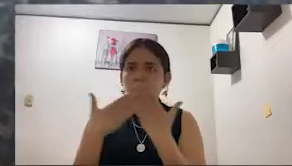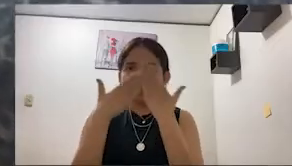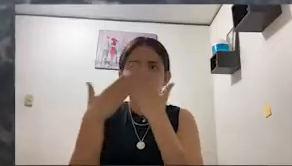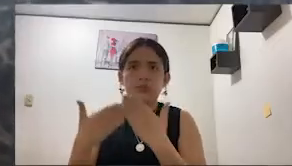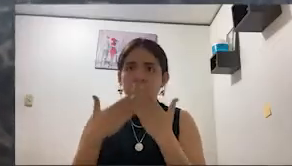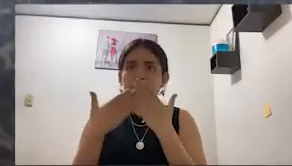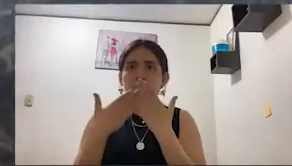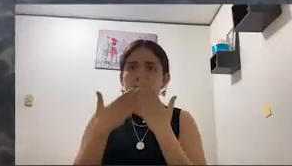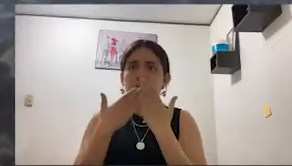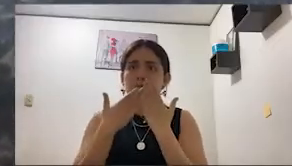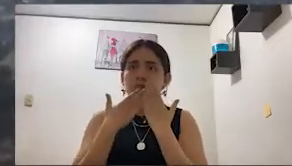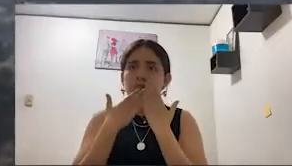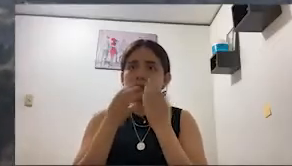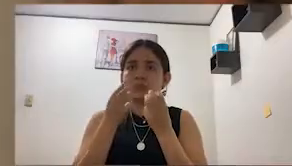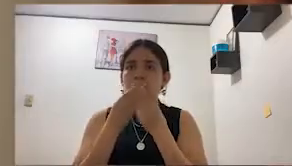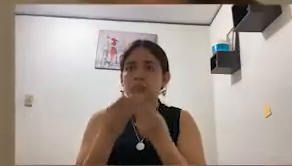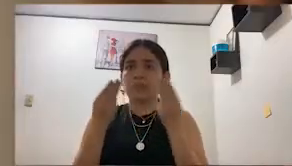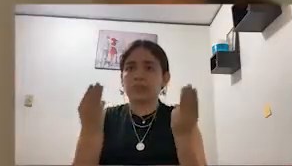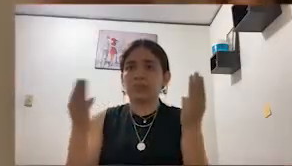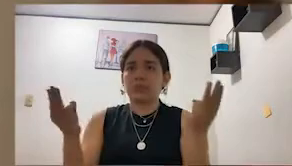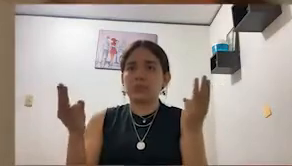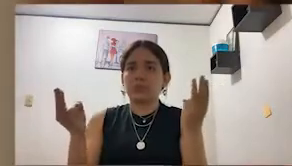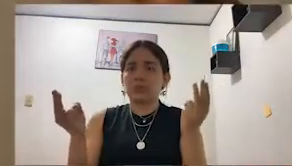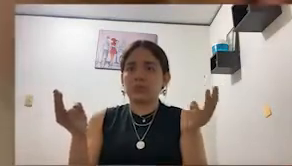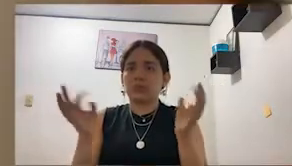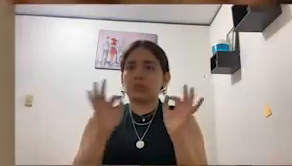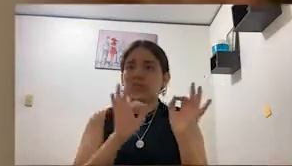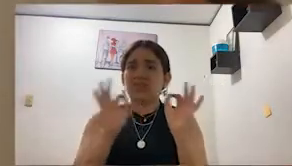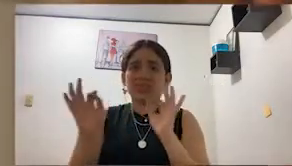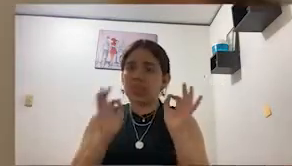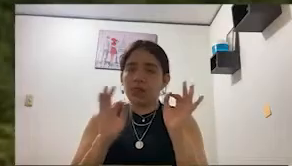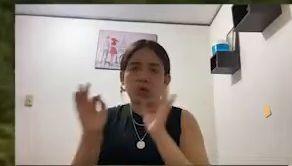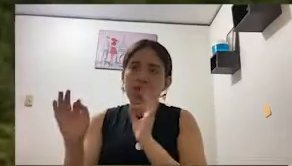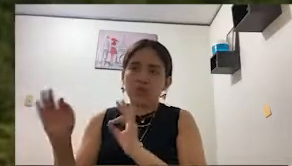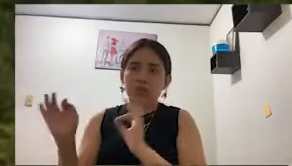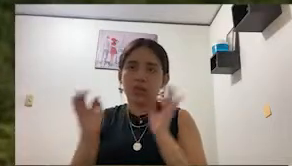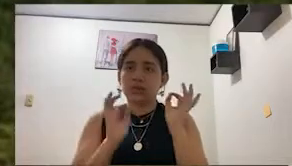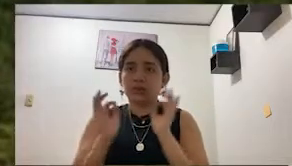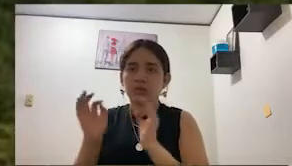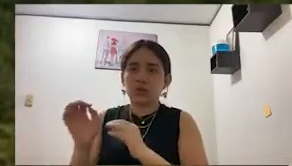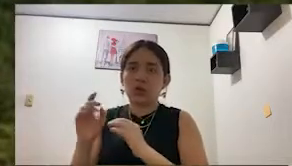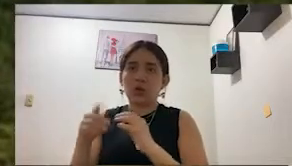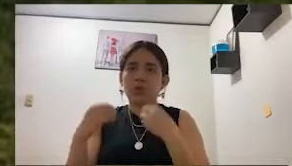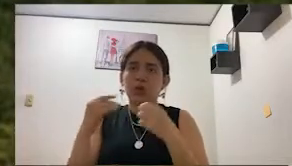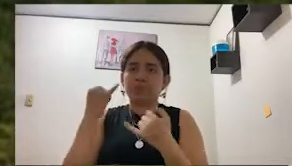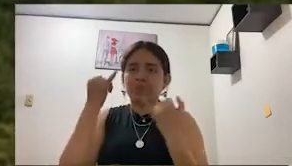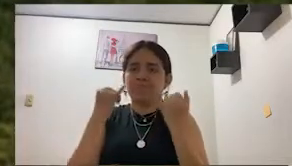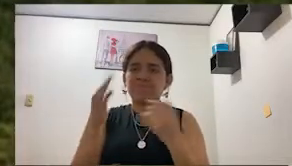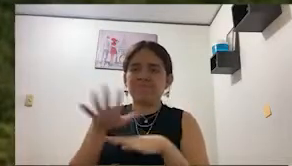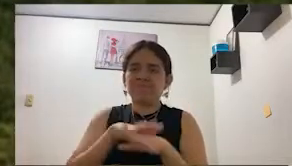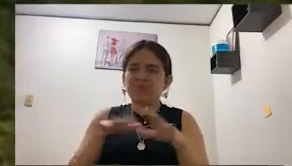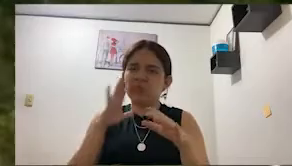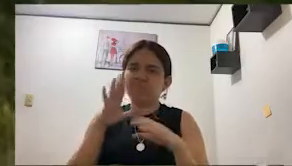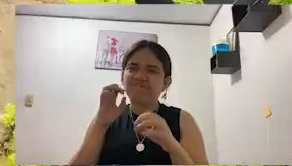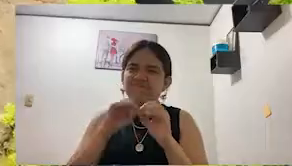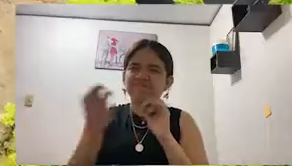negative environmental impact. Likewise, the waste generated in the constant demolitions is wasted and